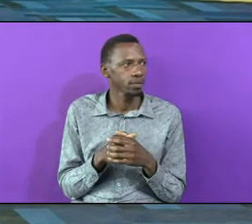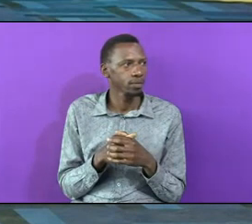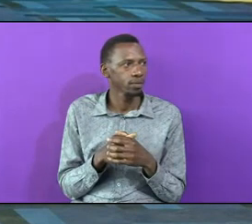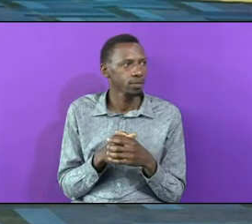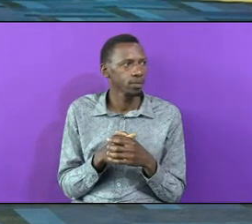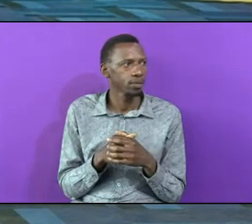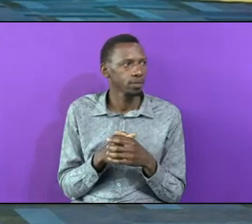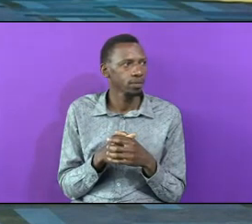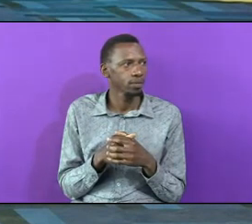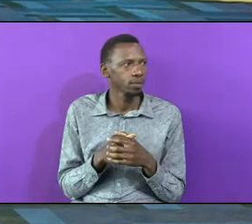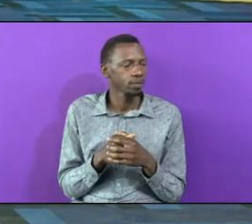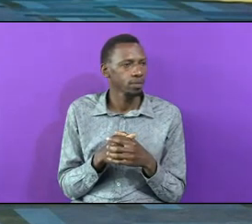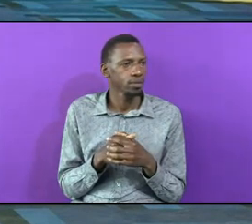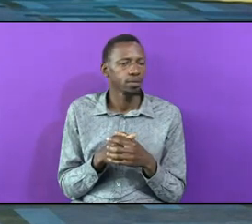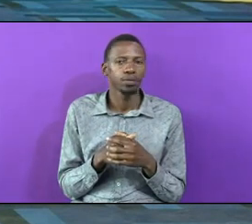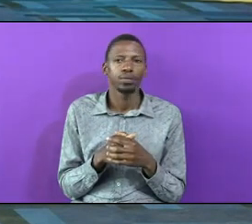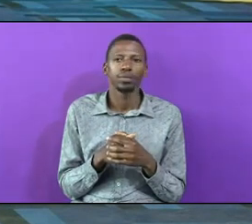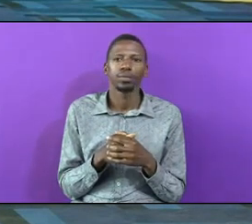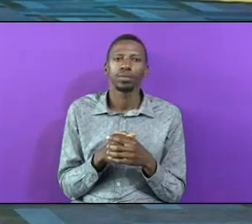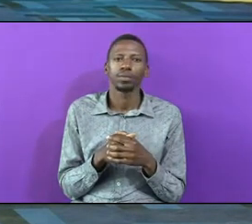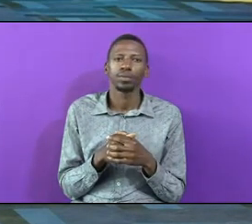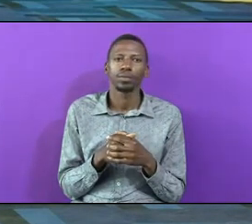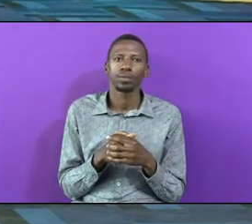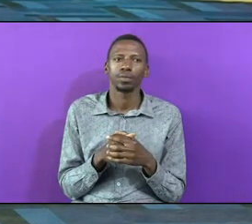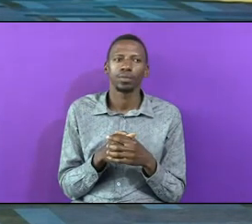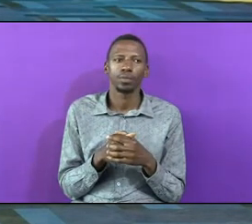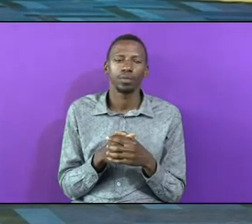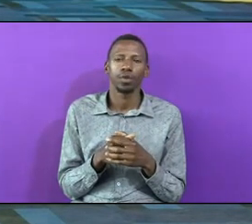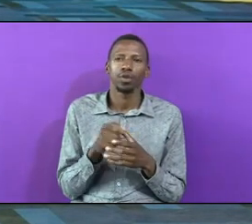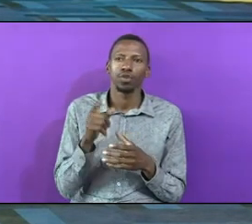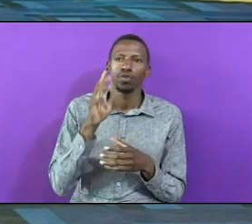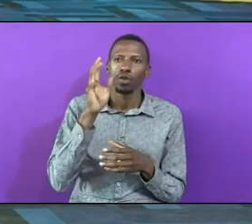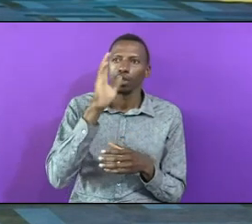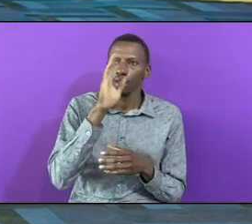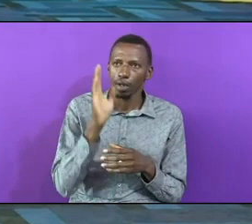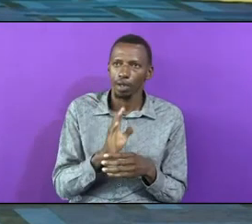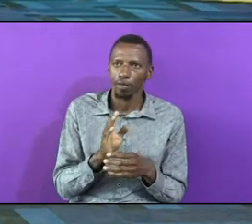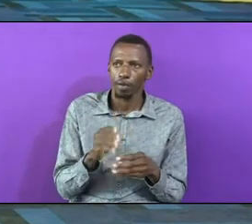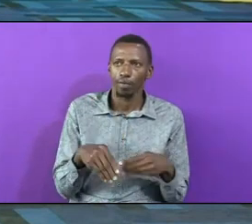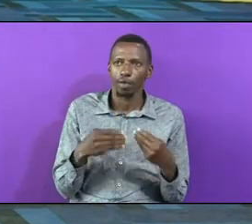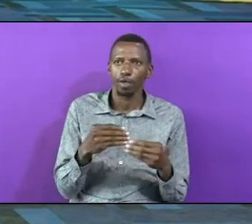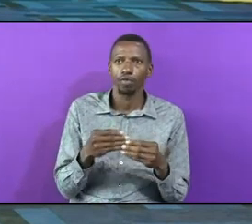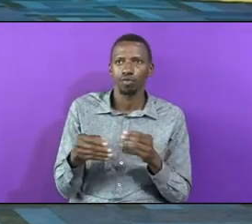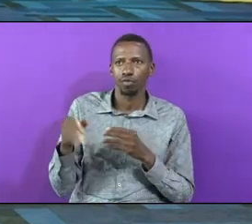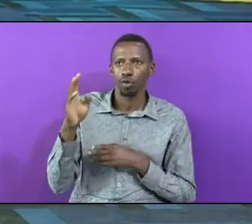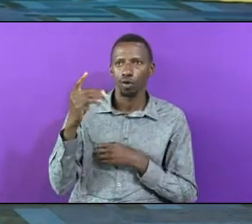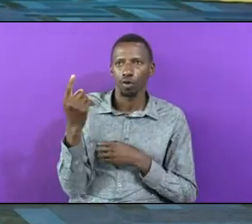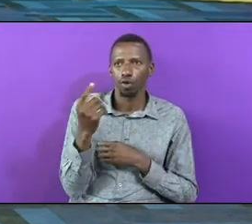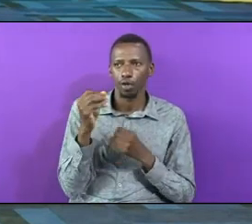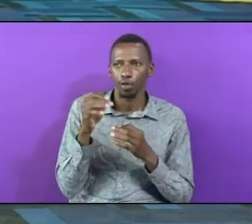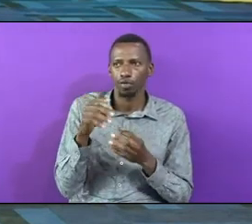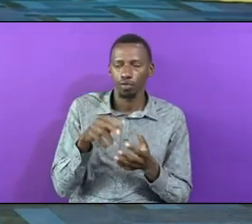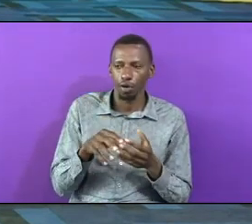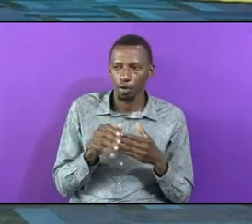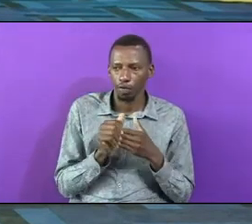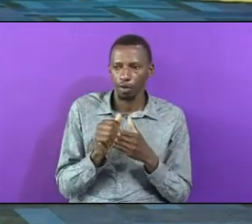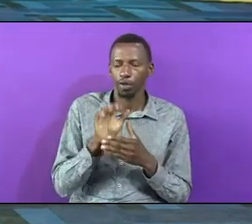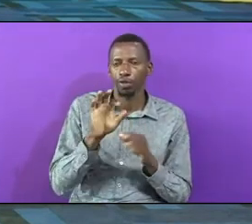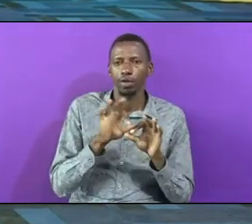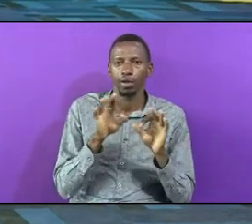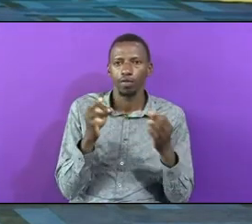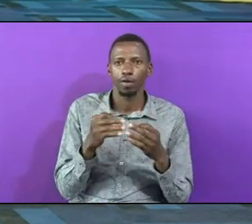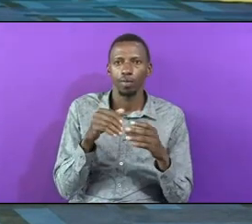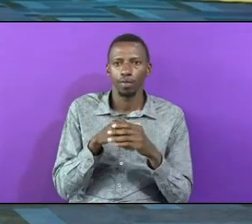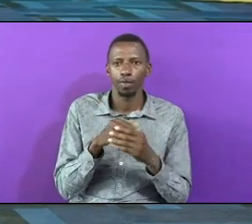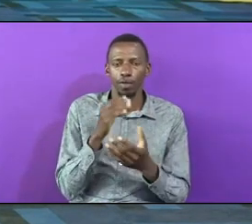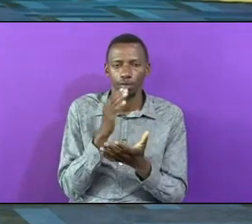Will Never Give To God Unless You Have Led Your Family In The True Worship I